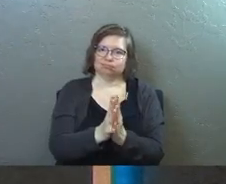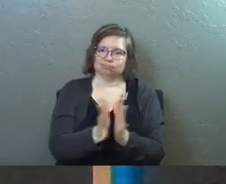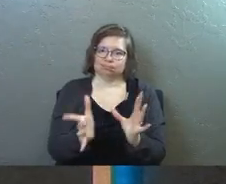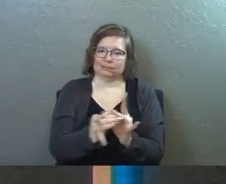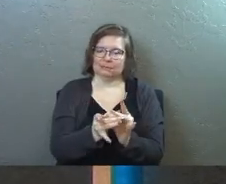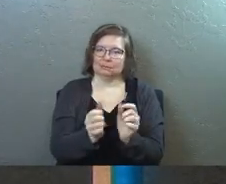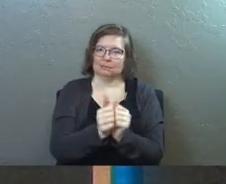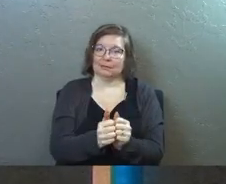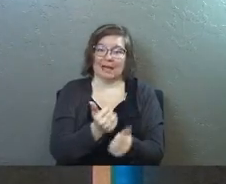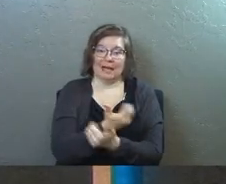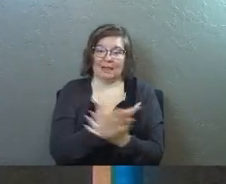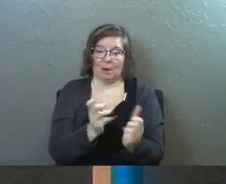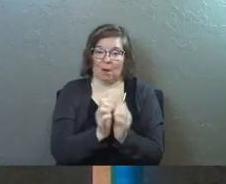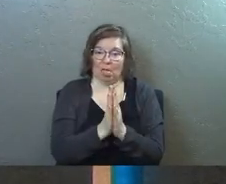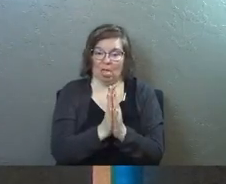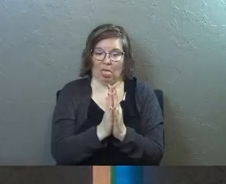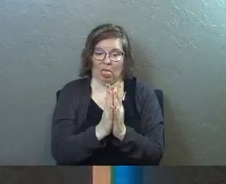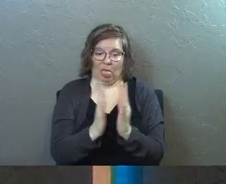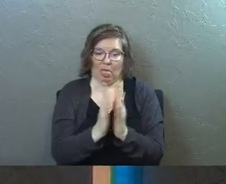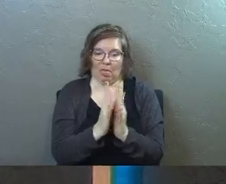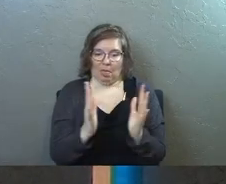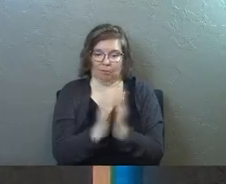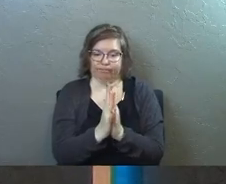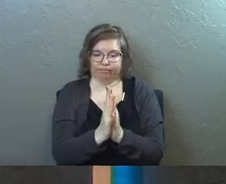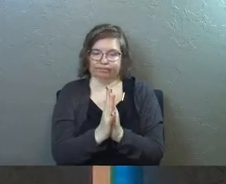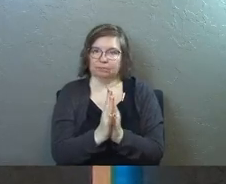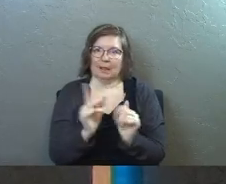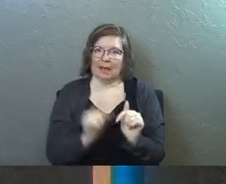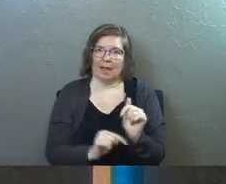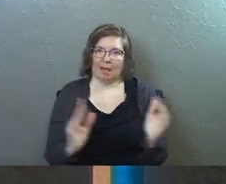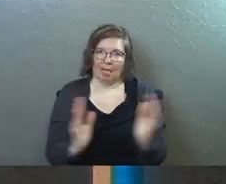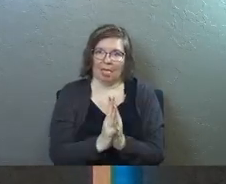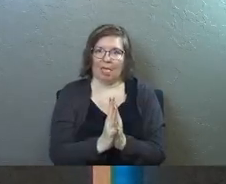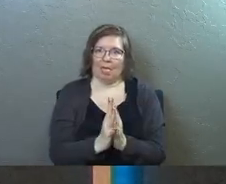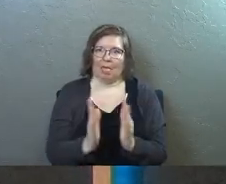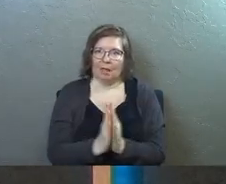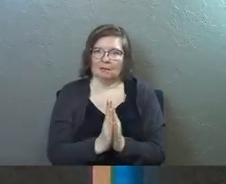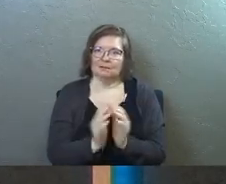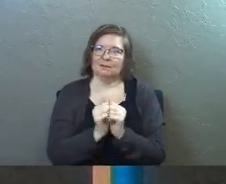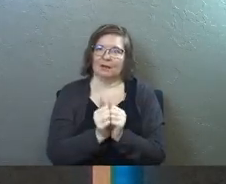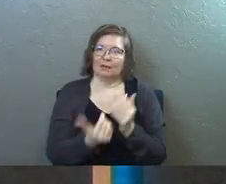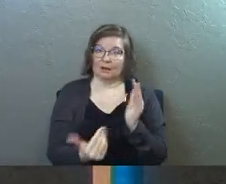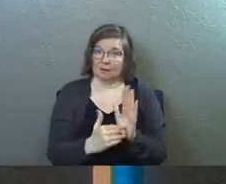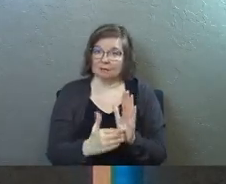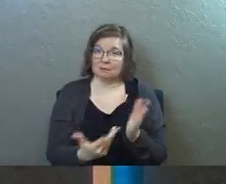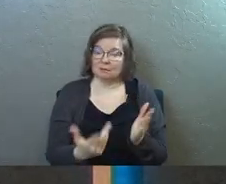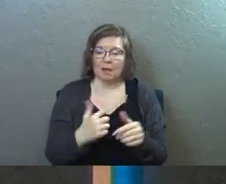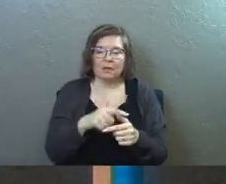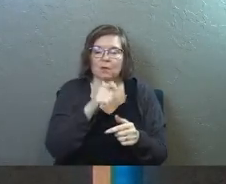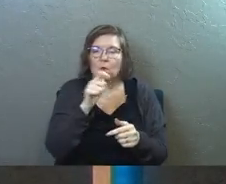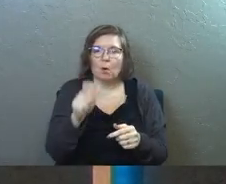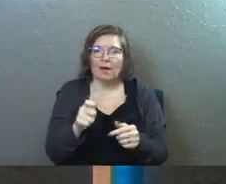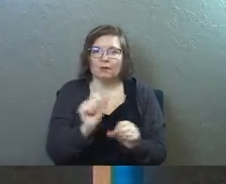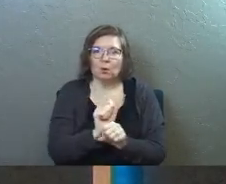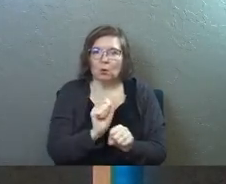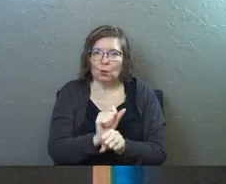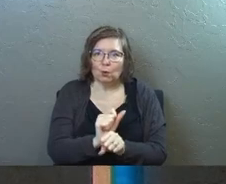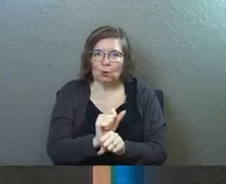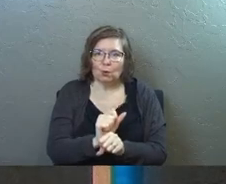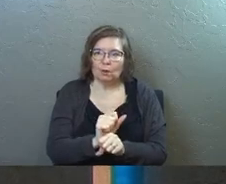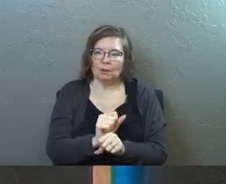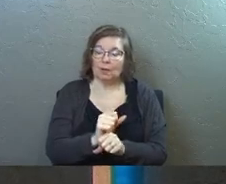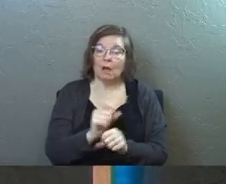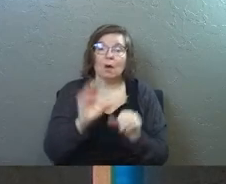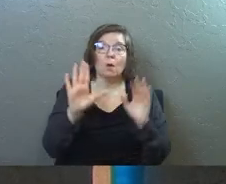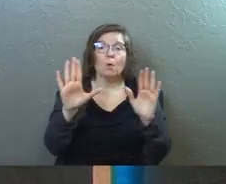And anything that would even want to pull them apart they just keep sticking together and they don't have to work at it